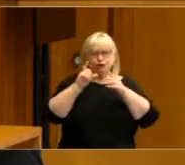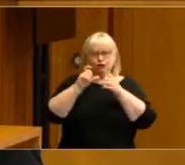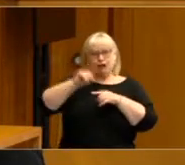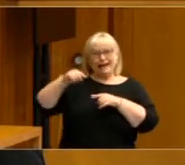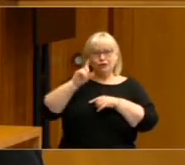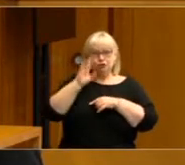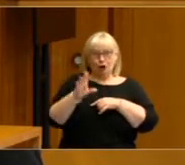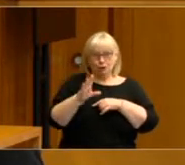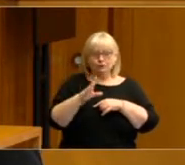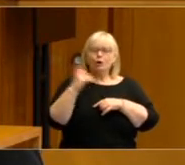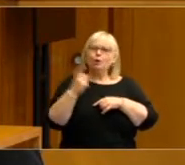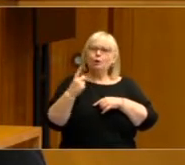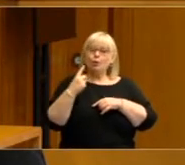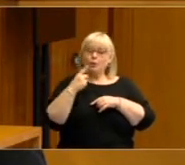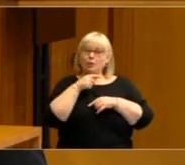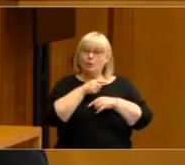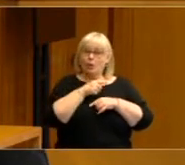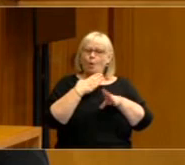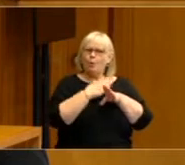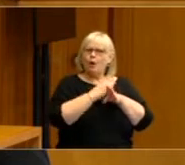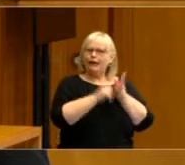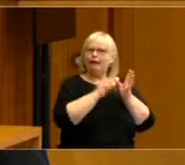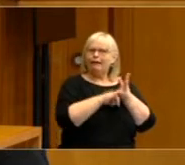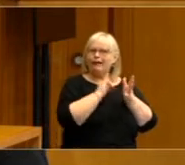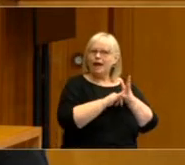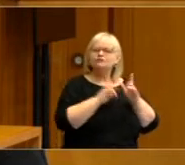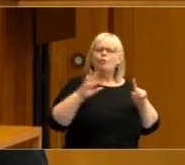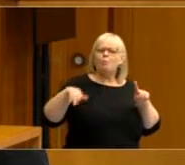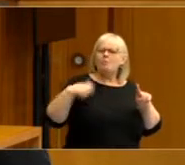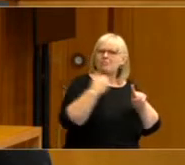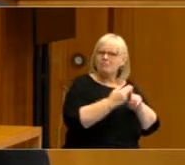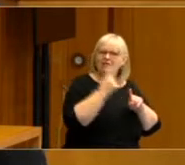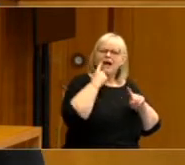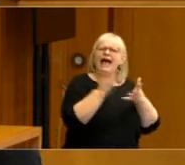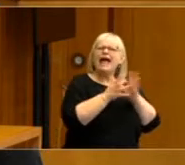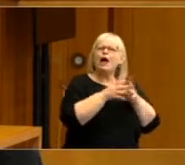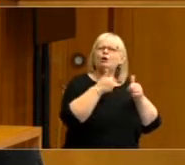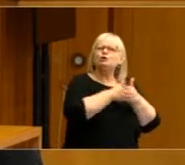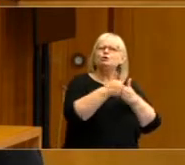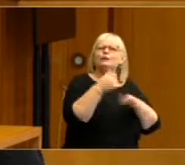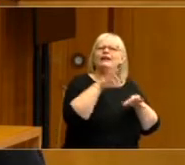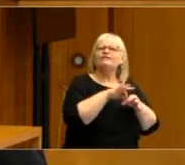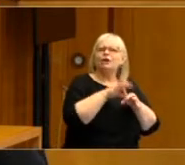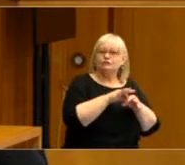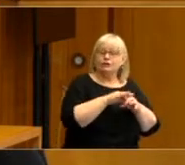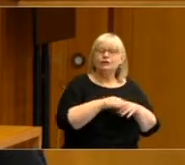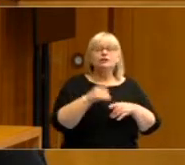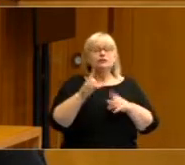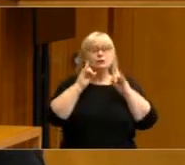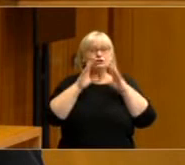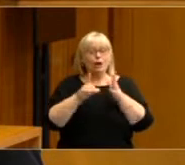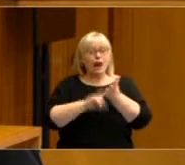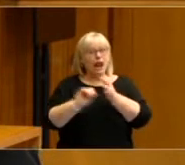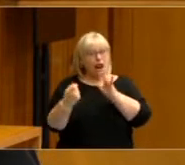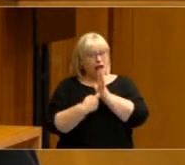of those who see themselves as working class over time. And what it shows is that Labor still